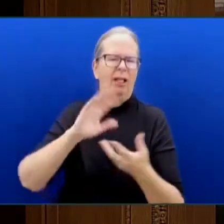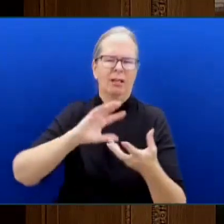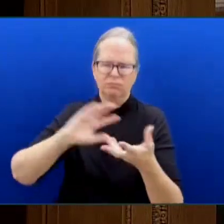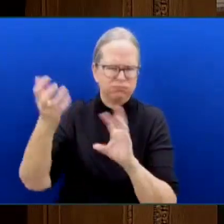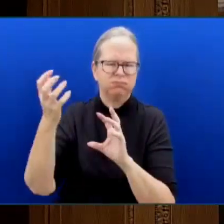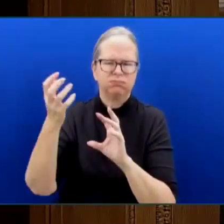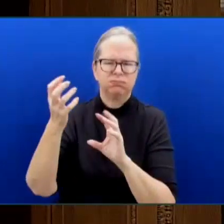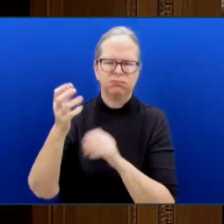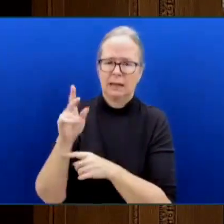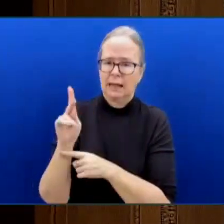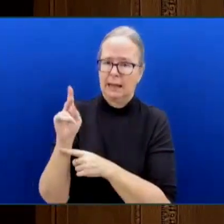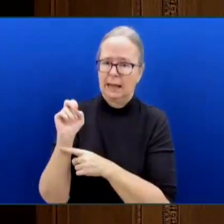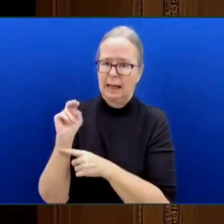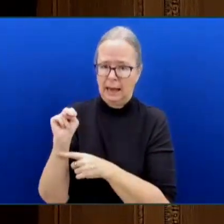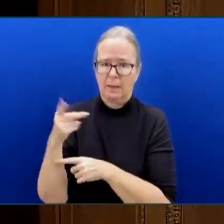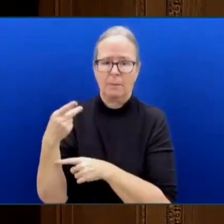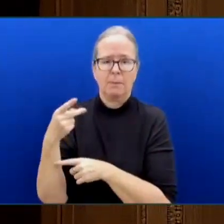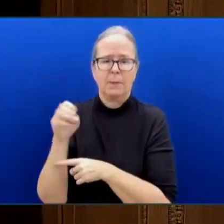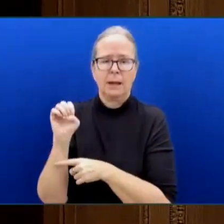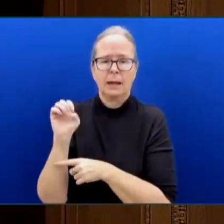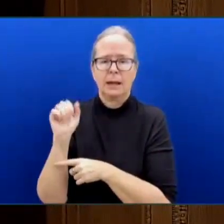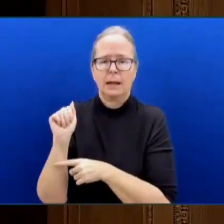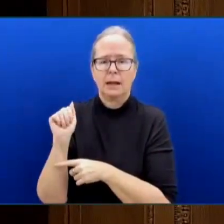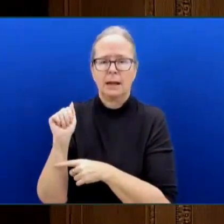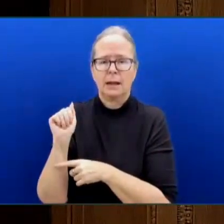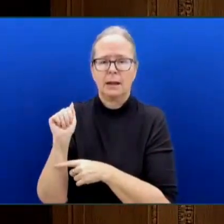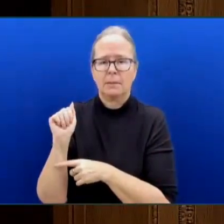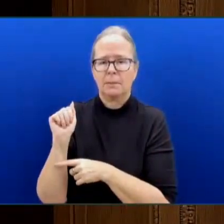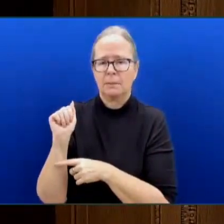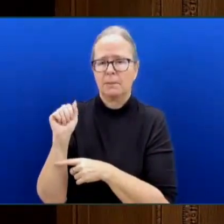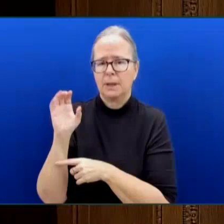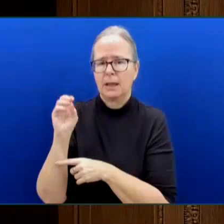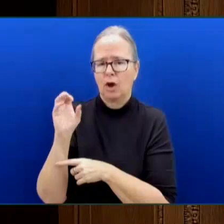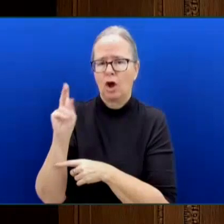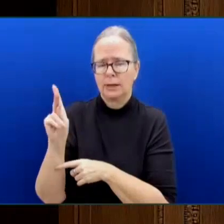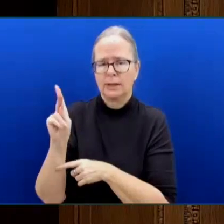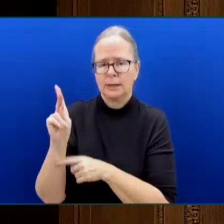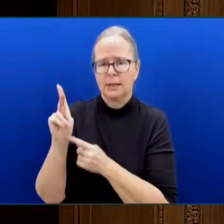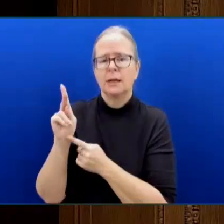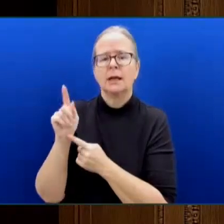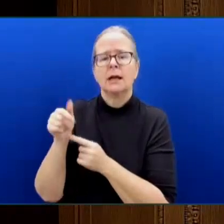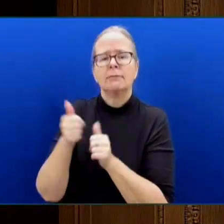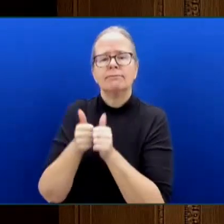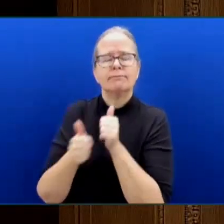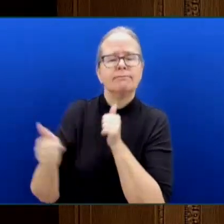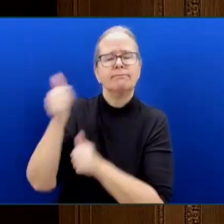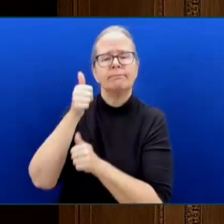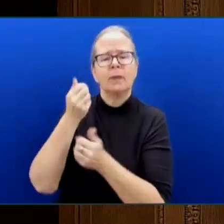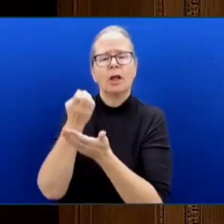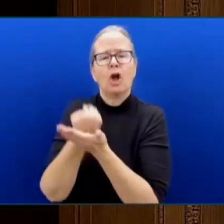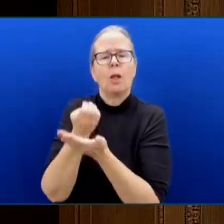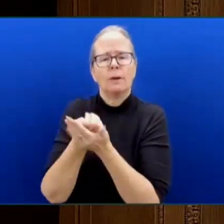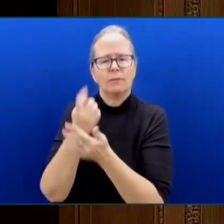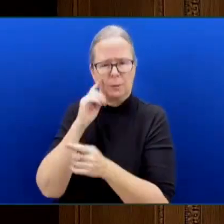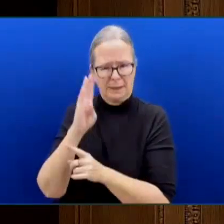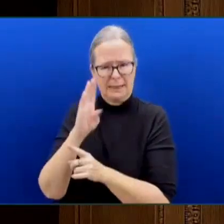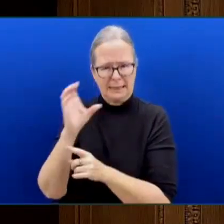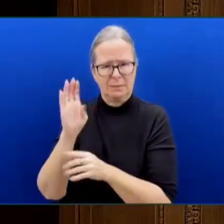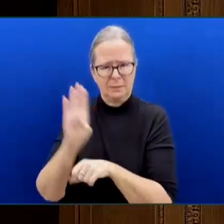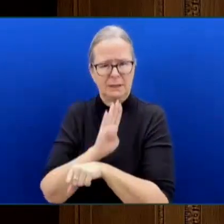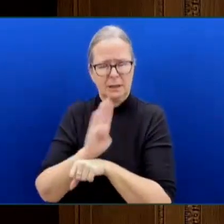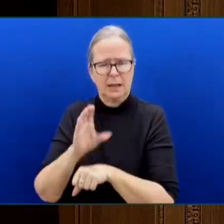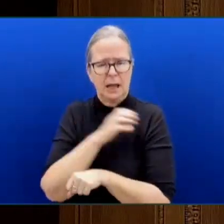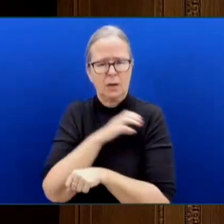just the senior economist for the BC Business Council. He is also a long-standing member